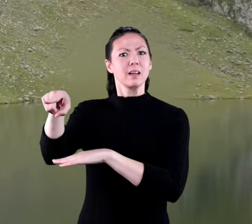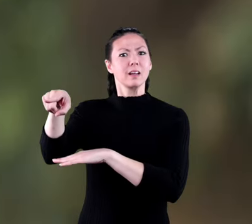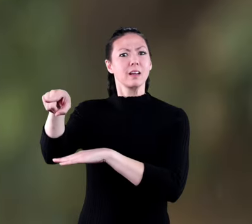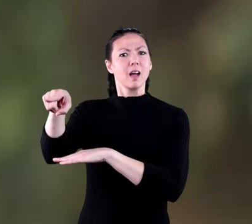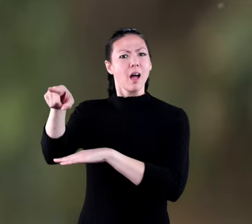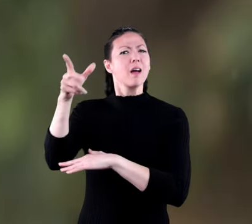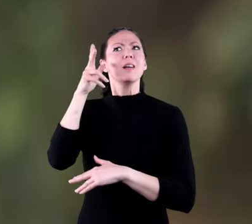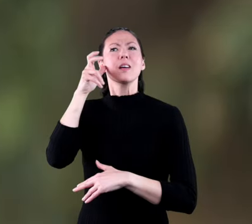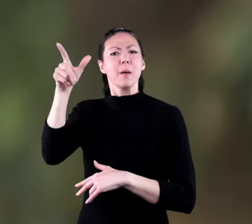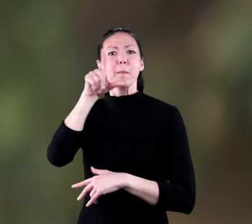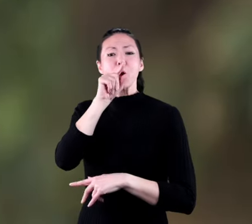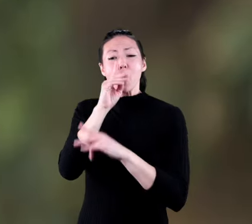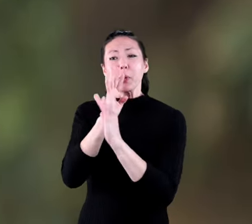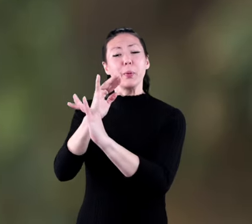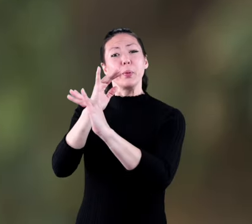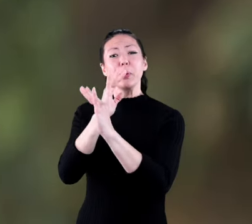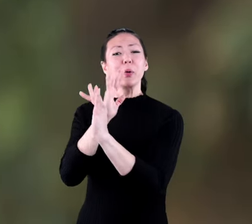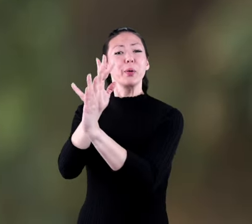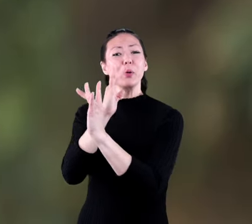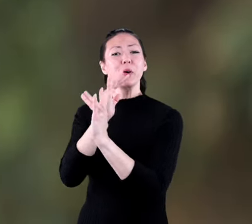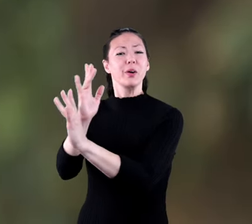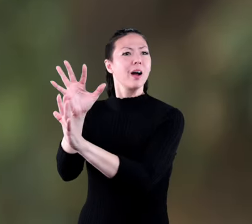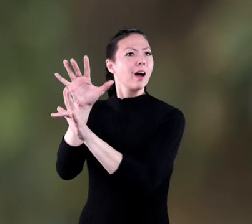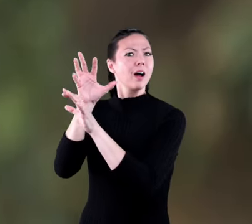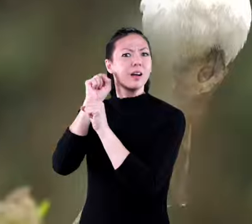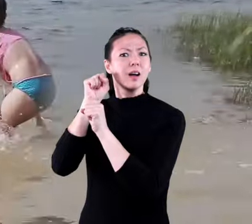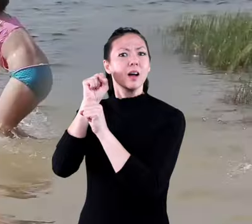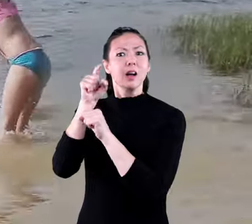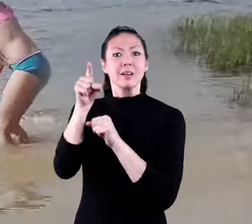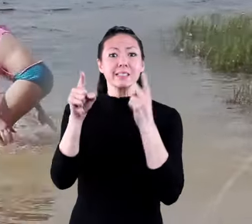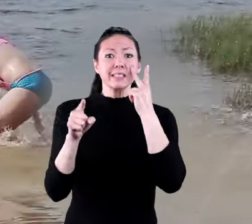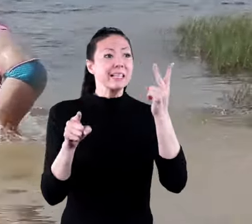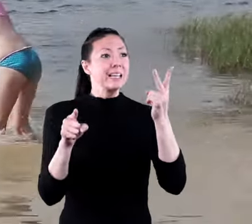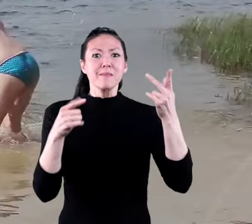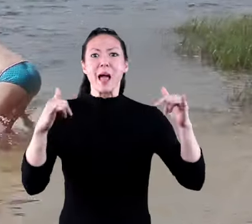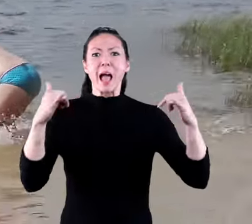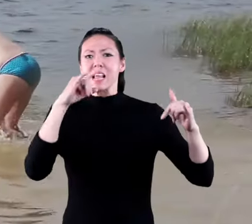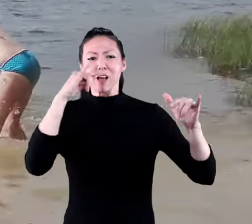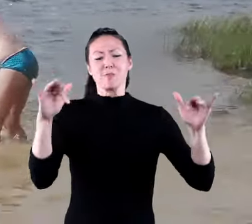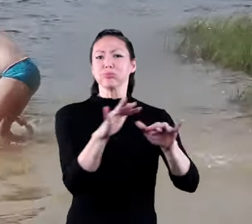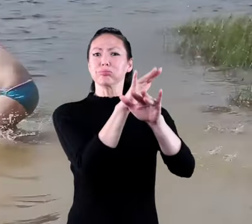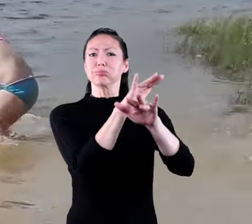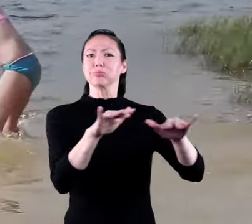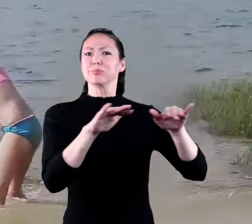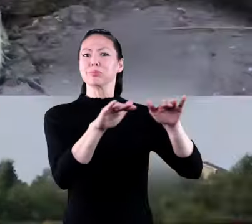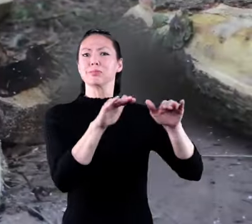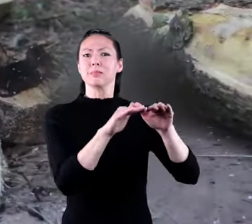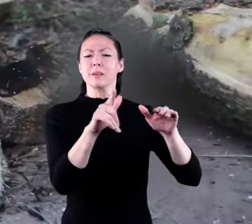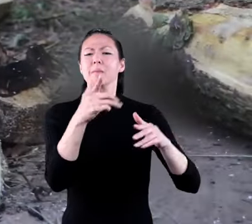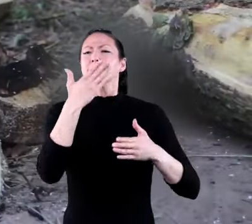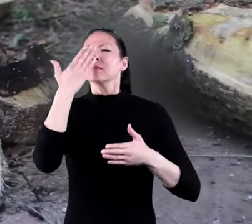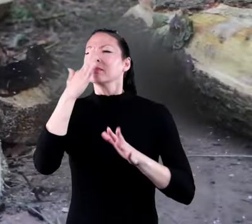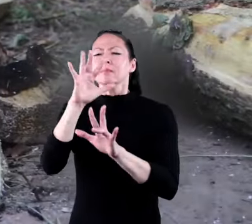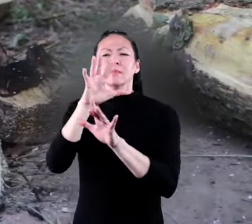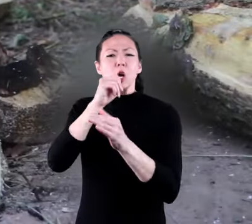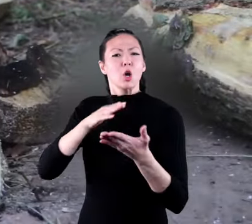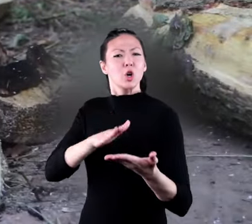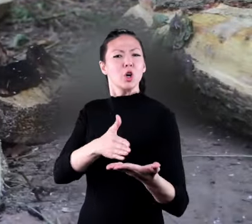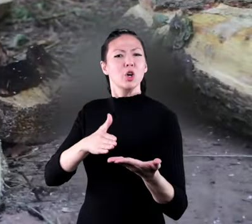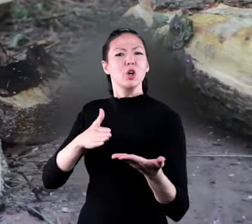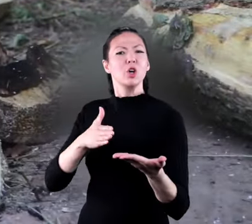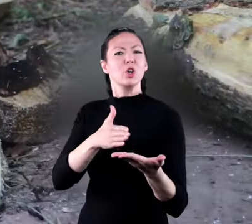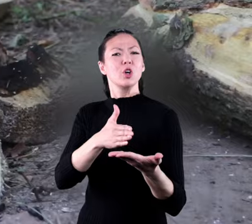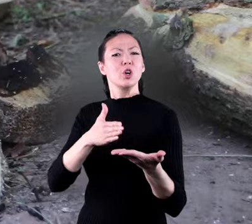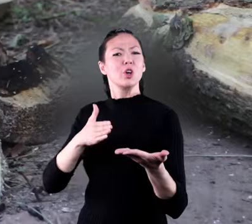in your mind could you hear the birds chirping could you see the kids splashing in the lake could you imagine smelling or